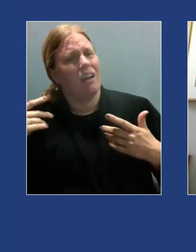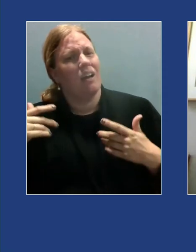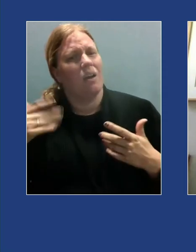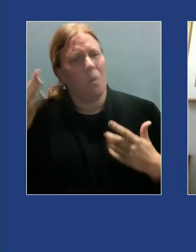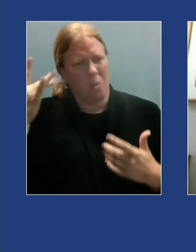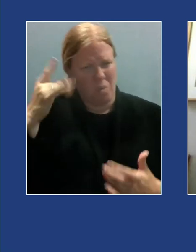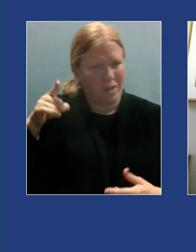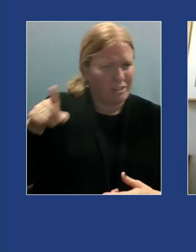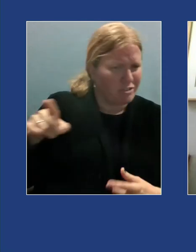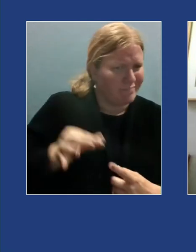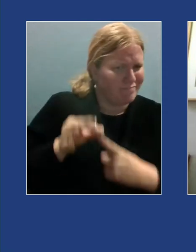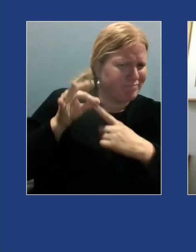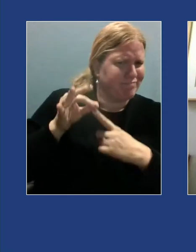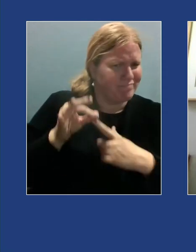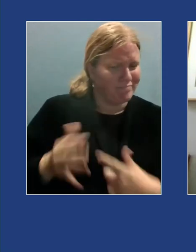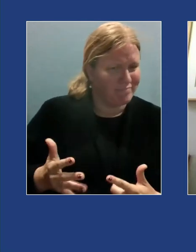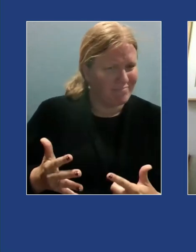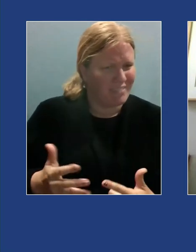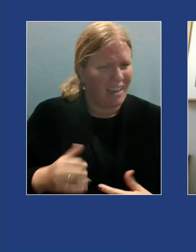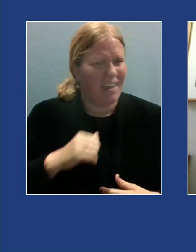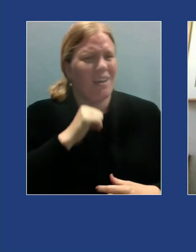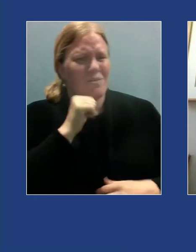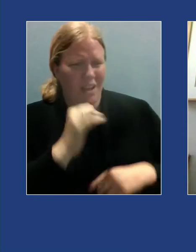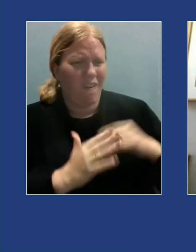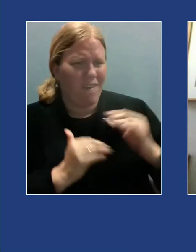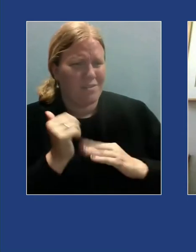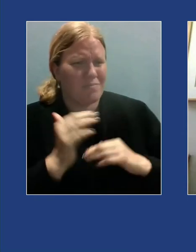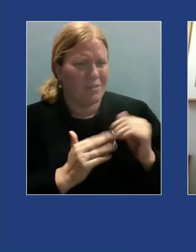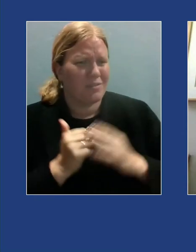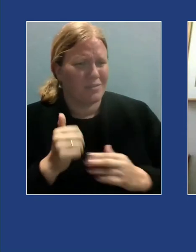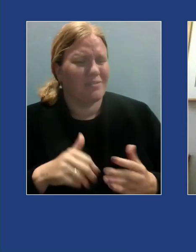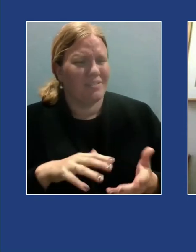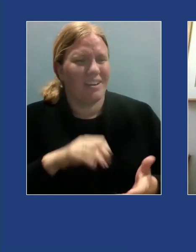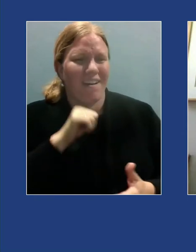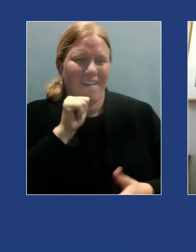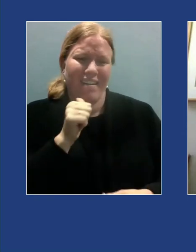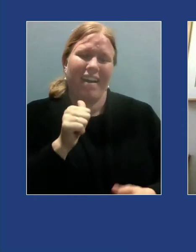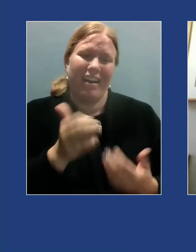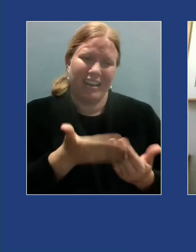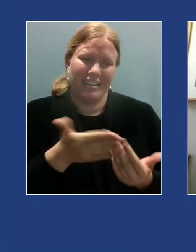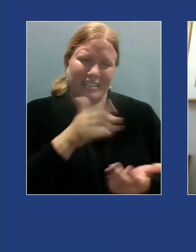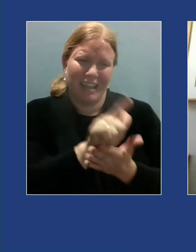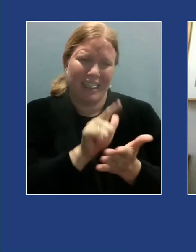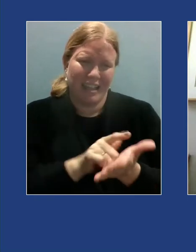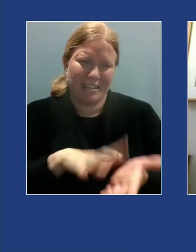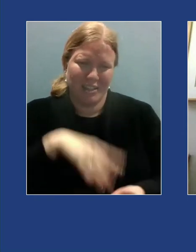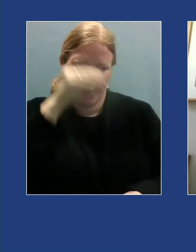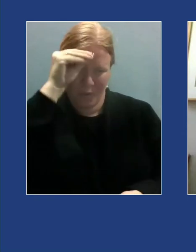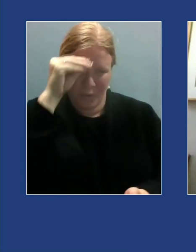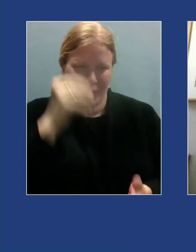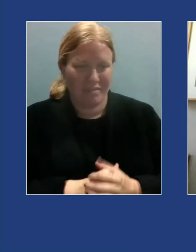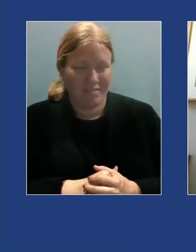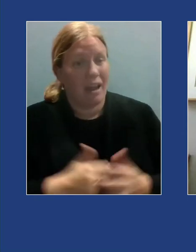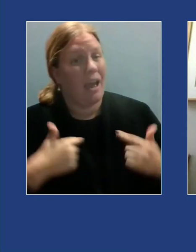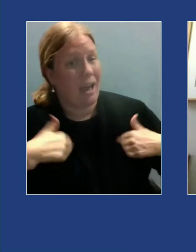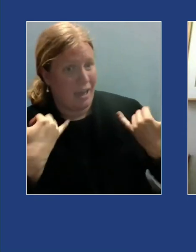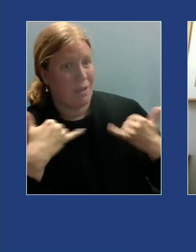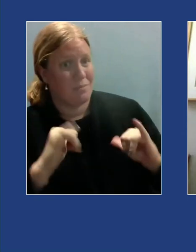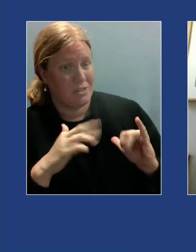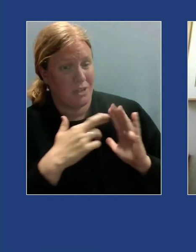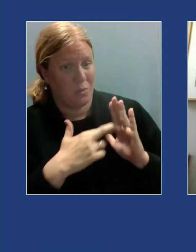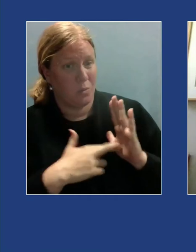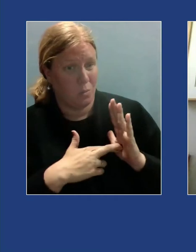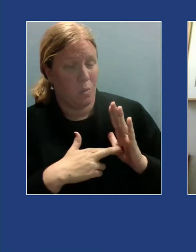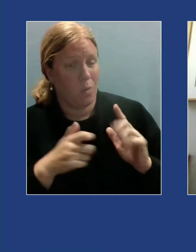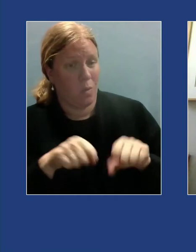what's uncomfortable that has been a hard lesson to learn I am still a rule breaker and COVID became a real trigger